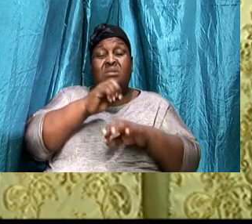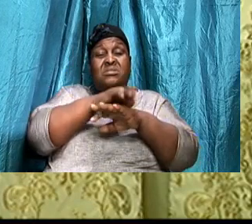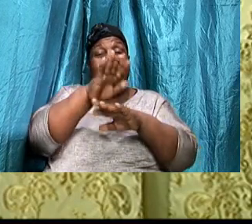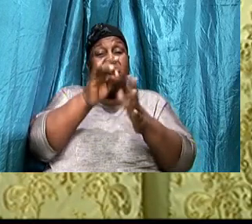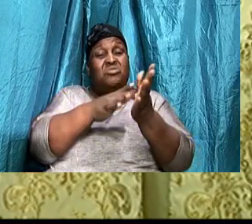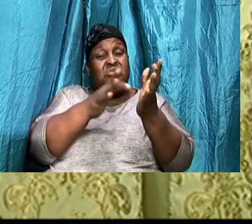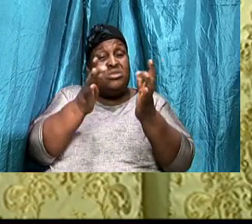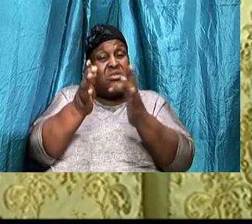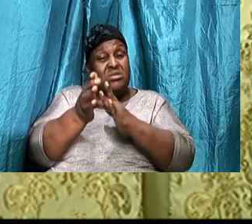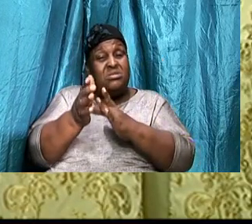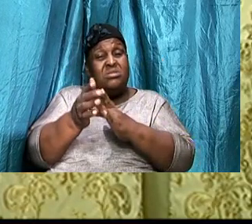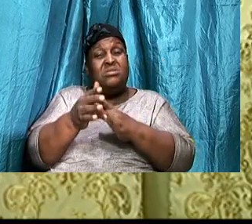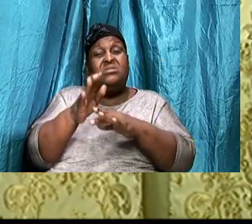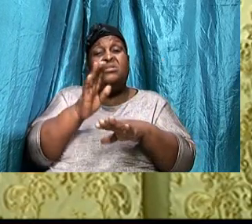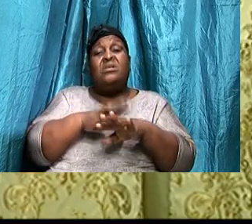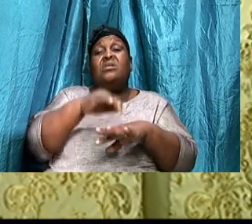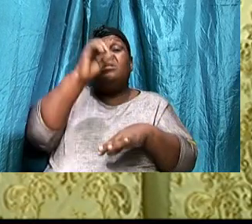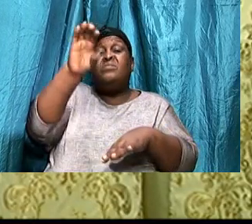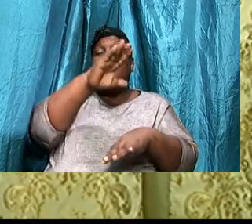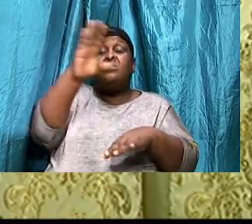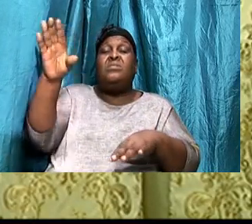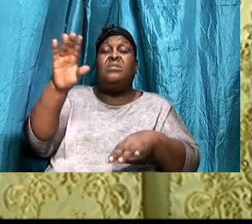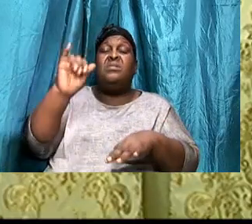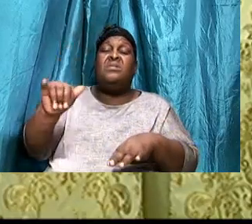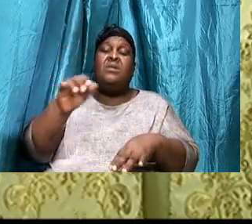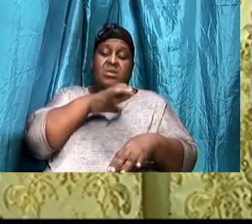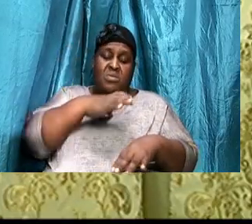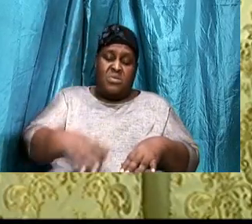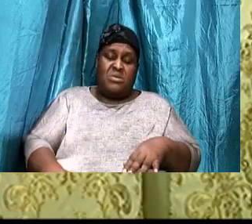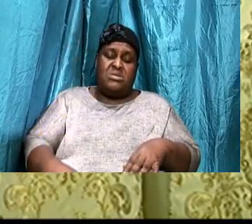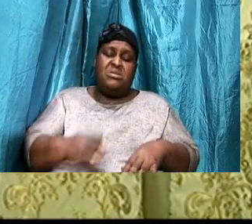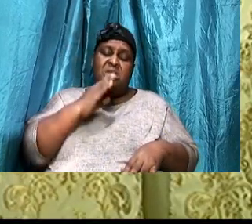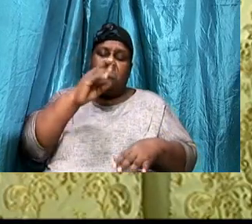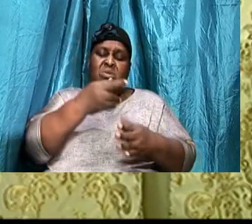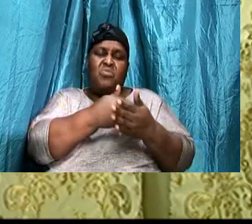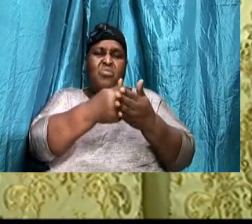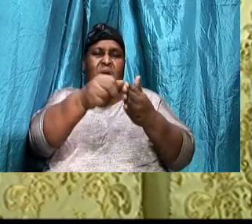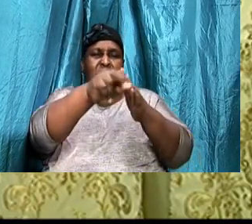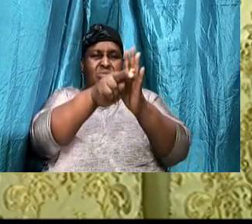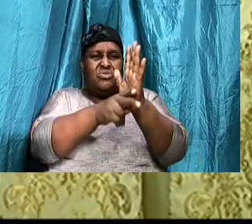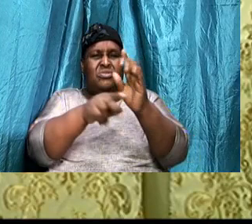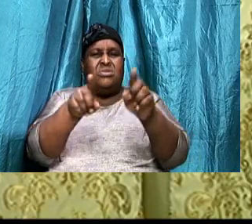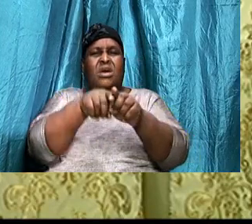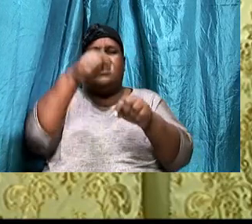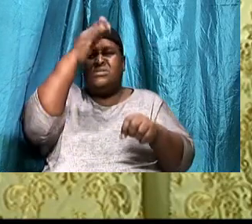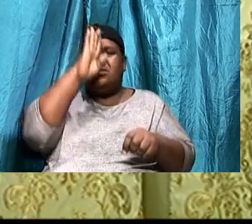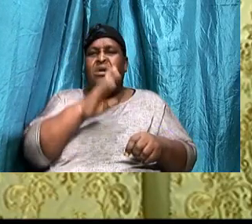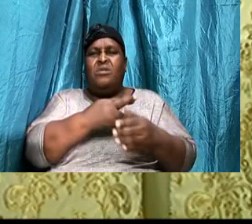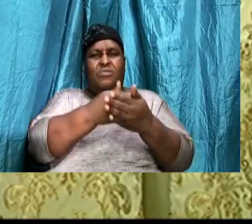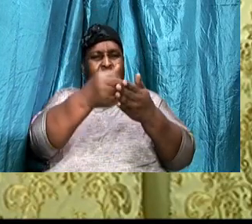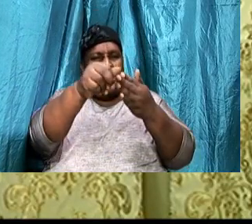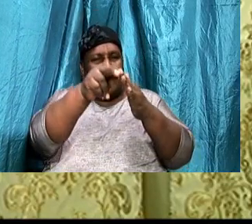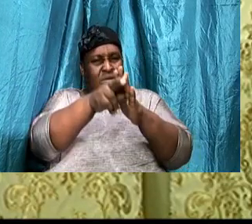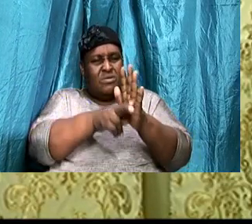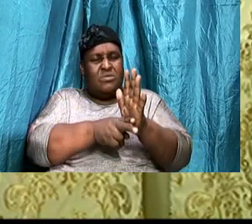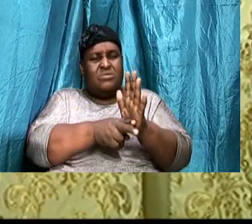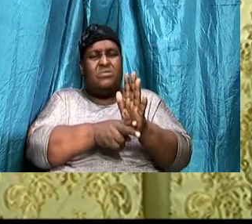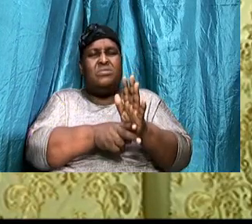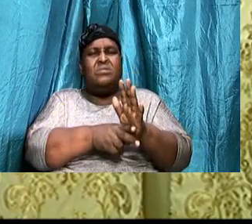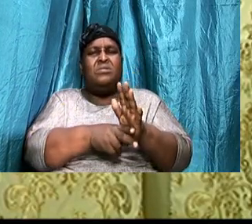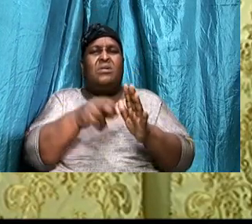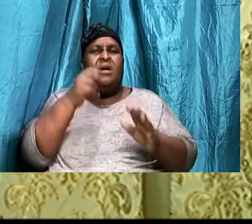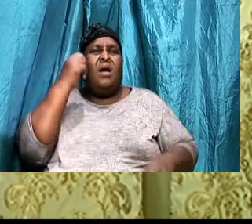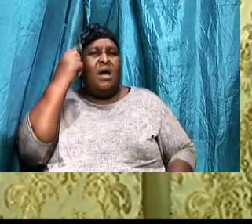Could become righteous, As God is righteous, We have got to understand, That Jesus,